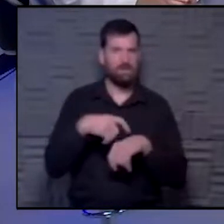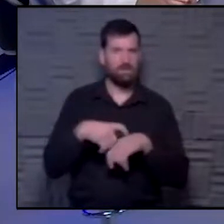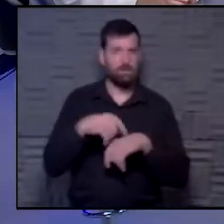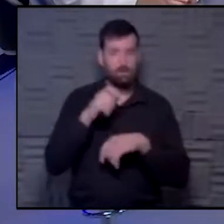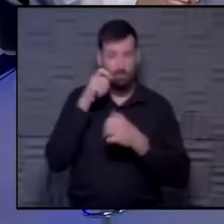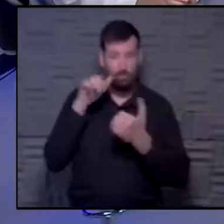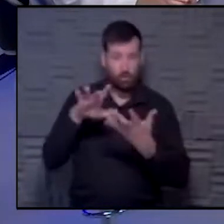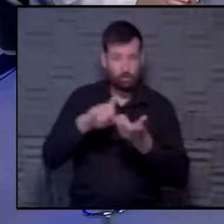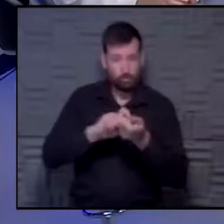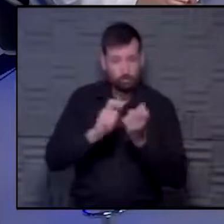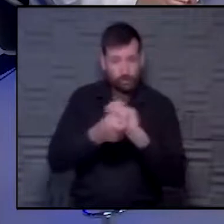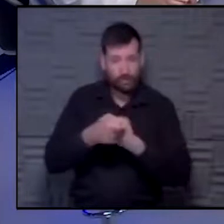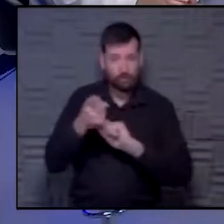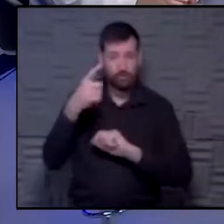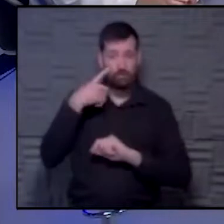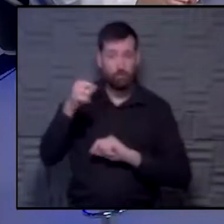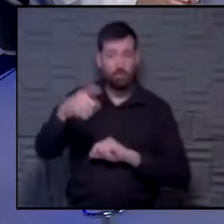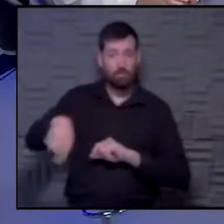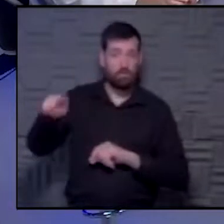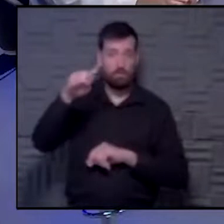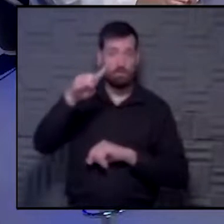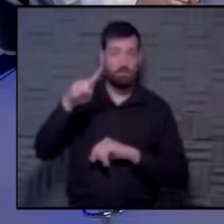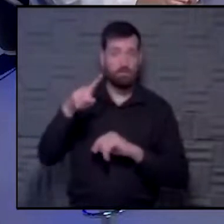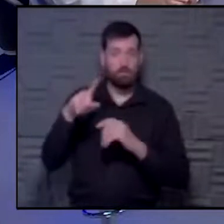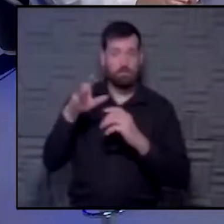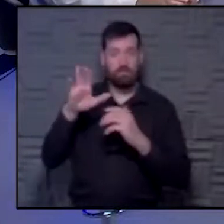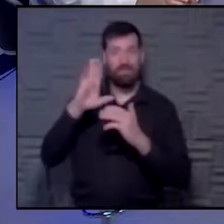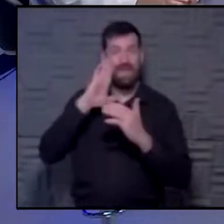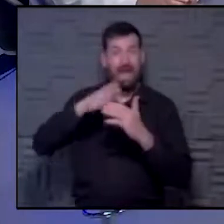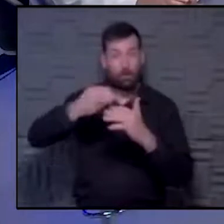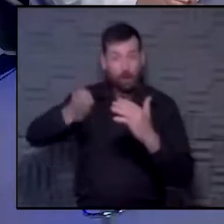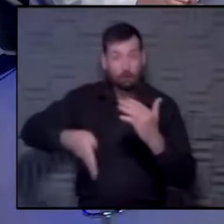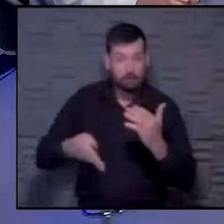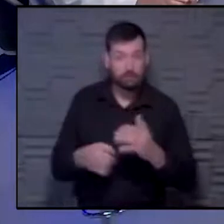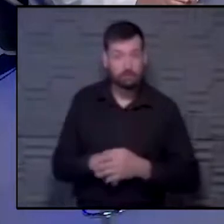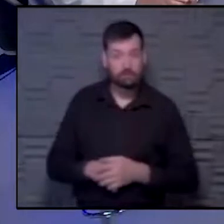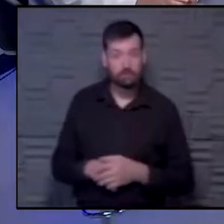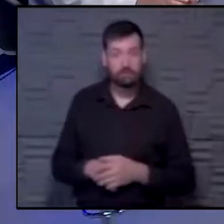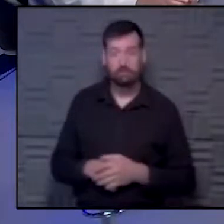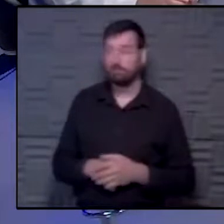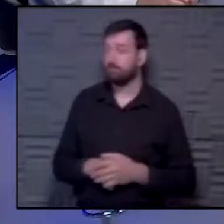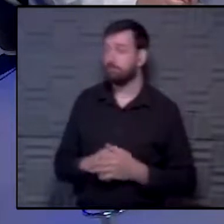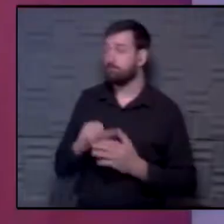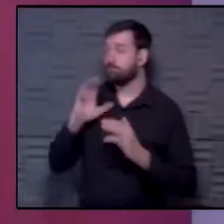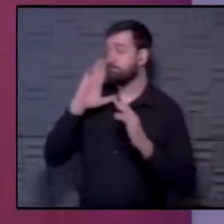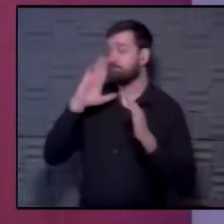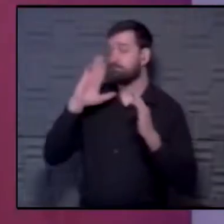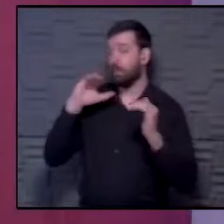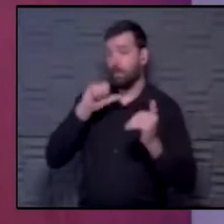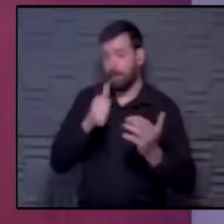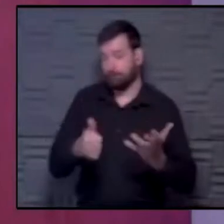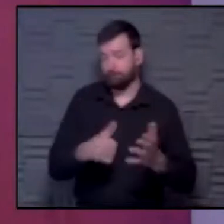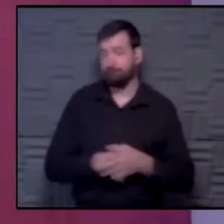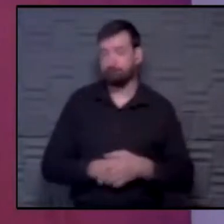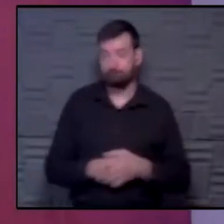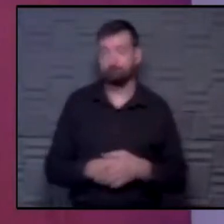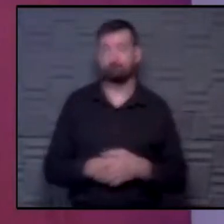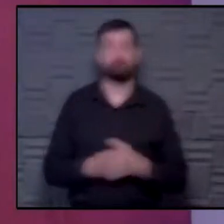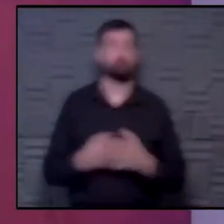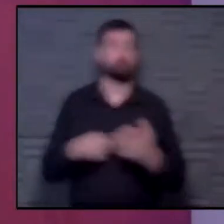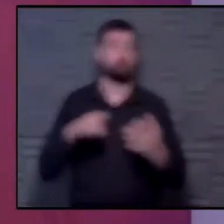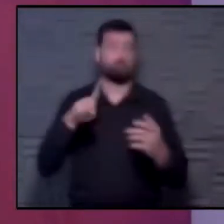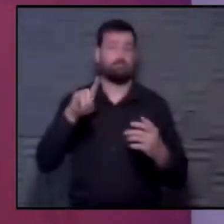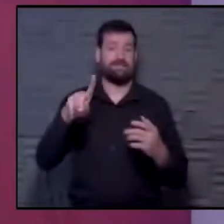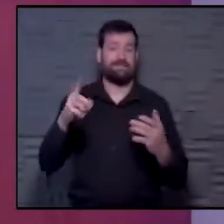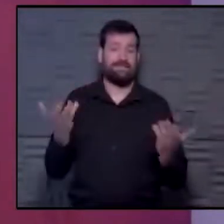changes in these patients' prognosis over the long haul? I hope not. I know what we did here